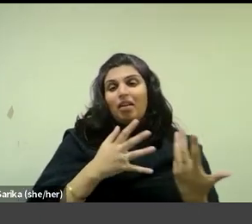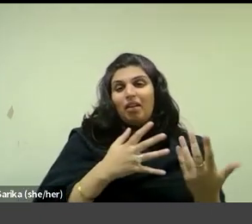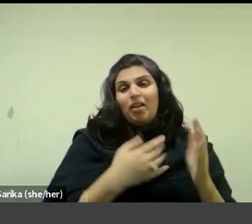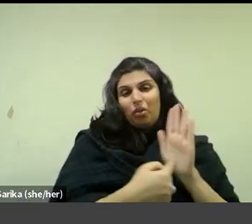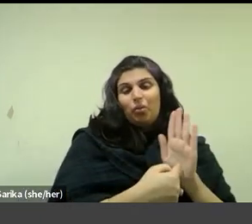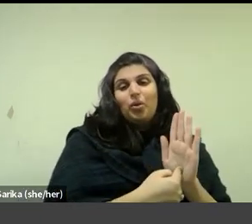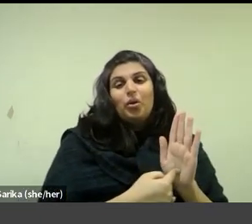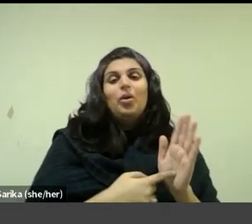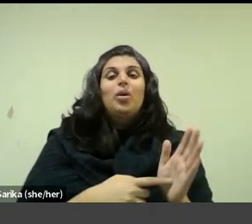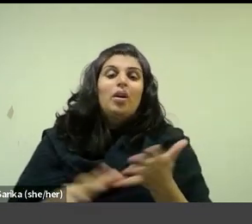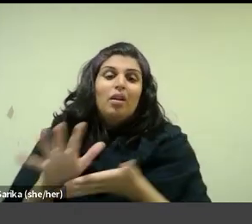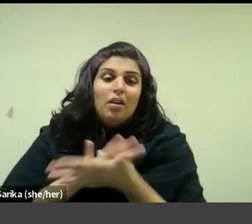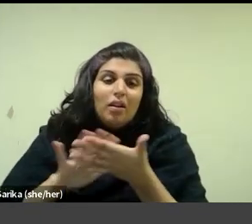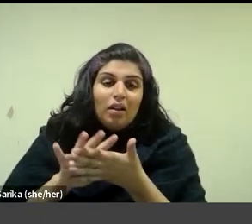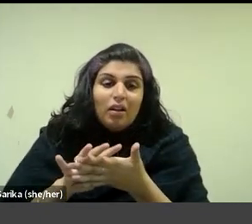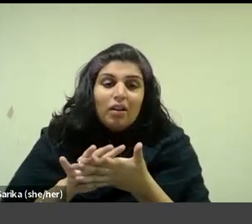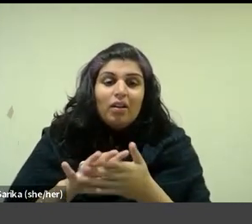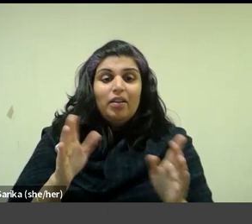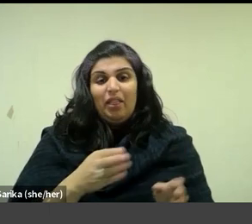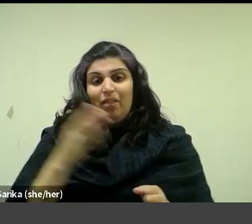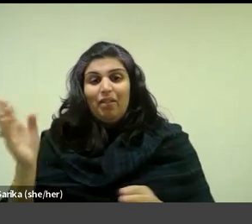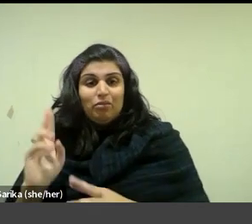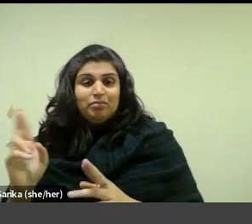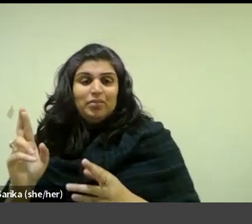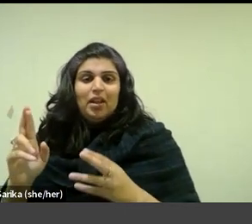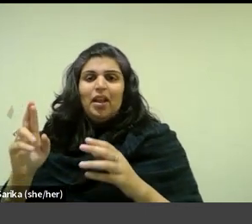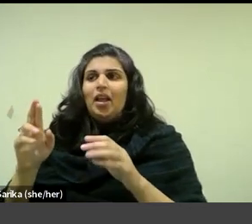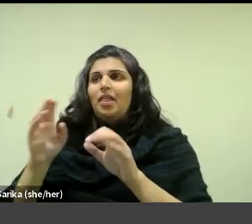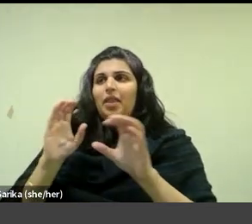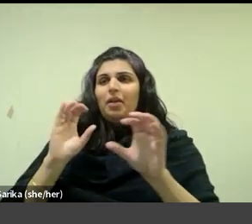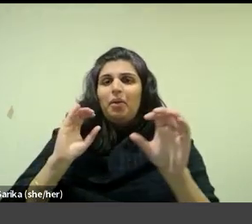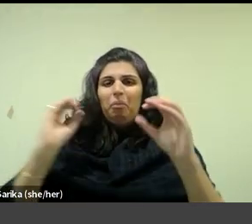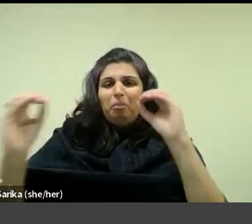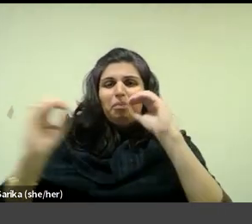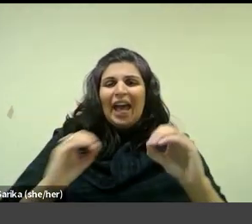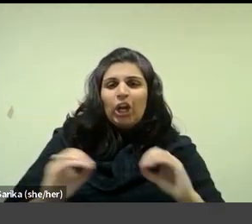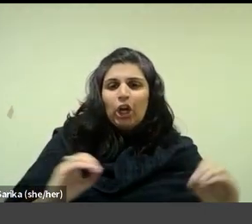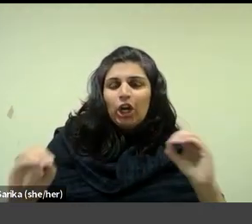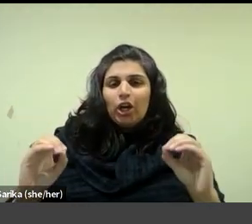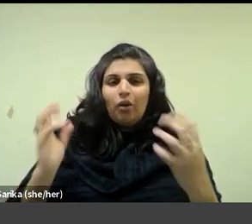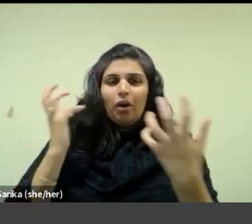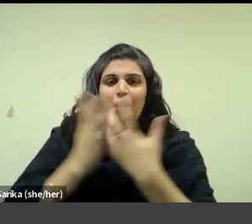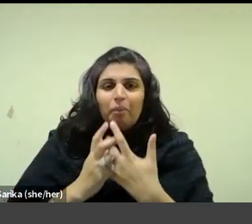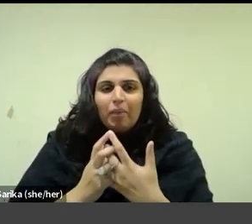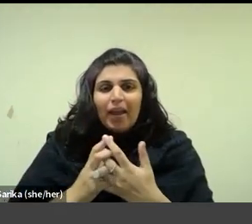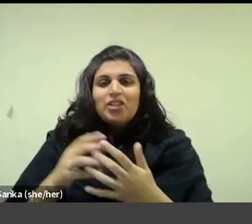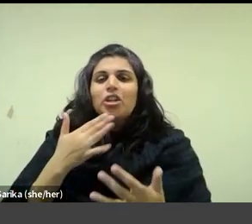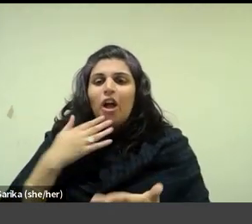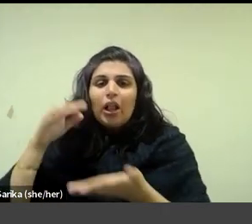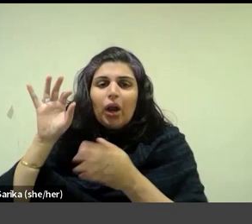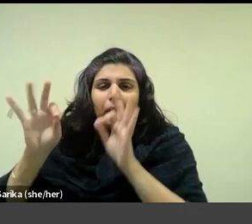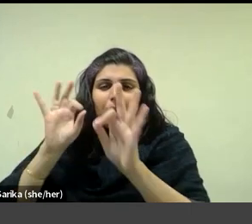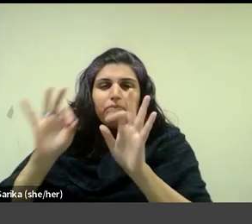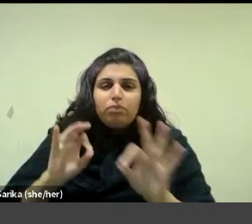worked over with dense composites of pattern or matte patches of pigment, the omission of spaces